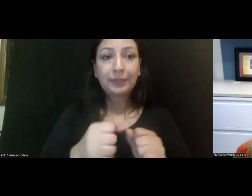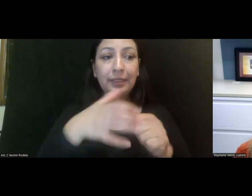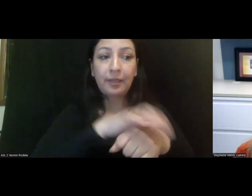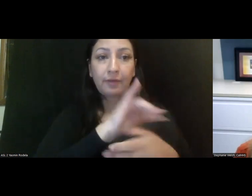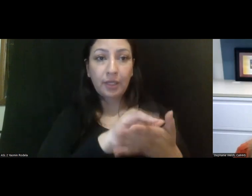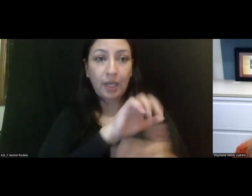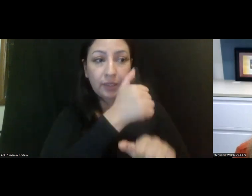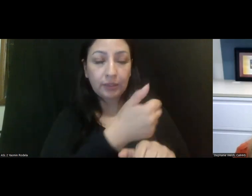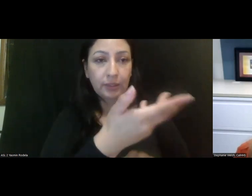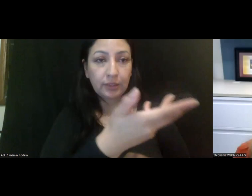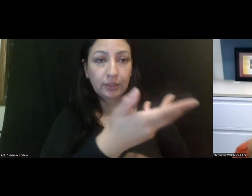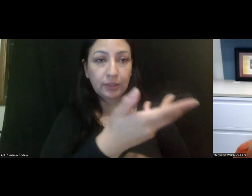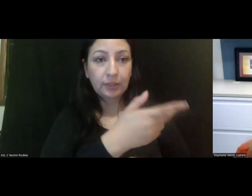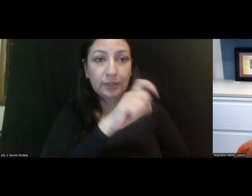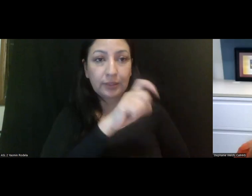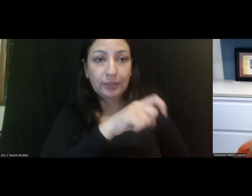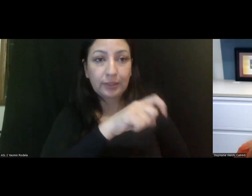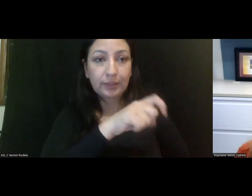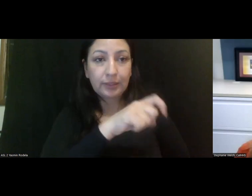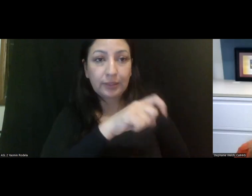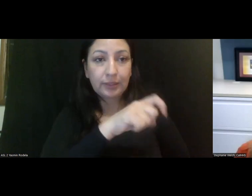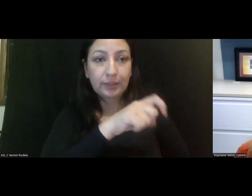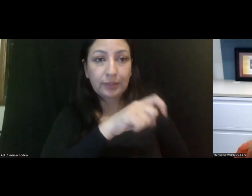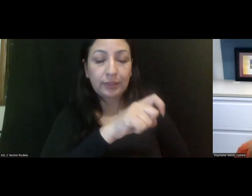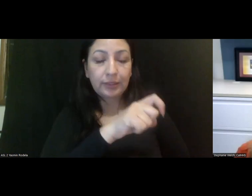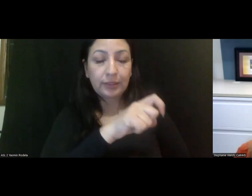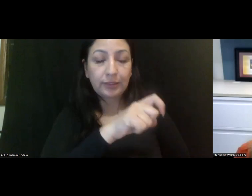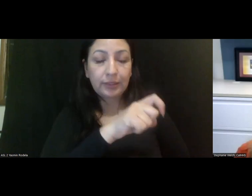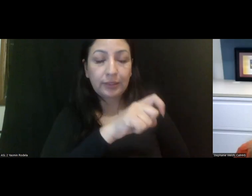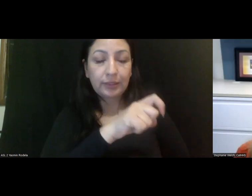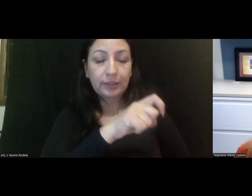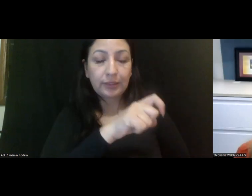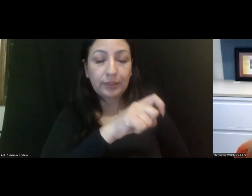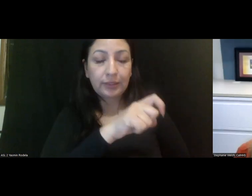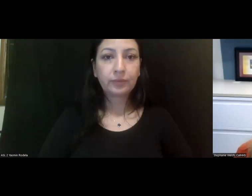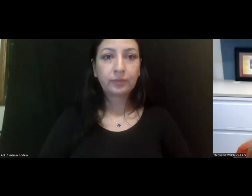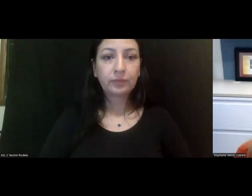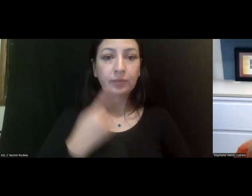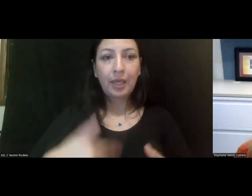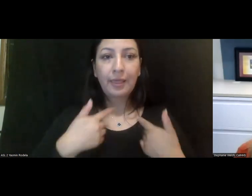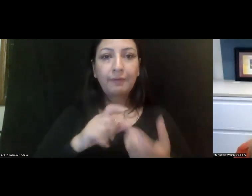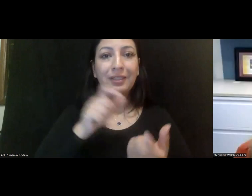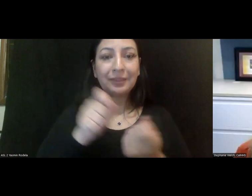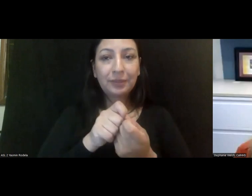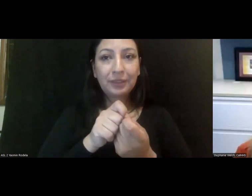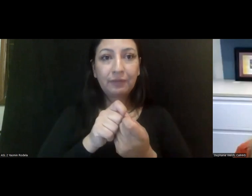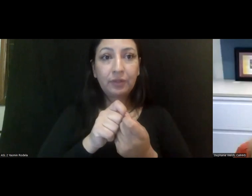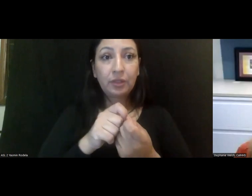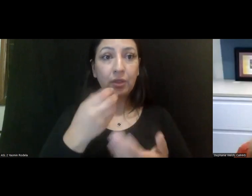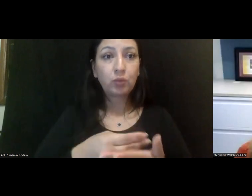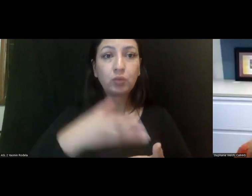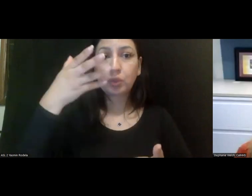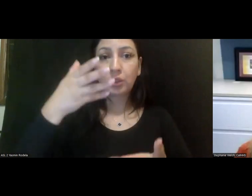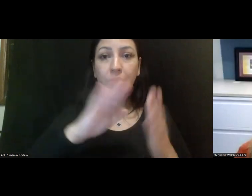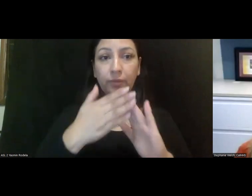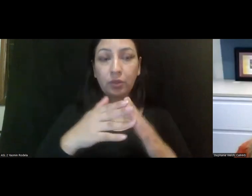standards that they would need to meet in order to live in a particular, uh, enriched, uh, community residential, uh, facility. And